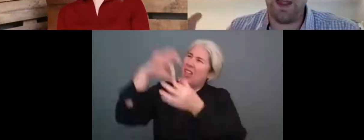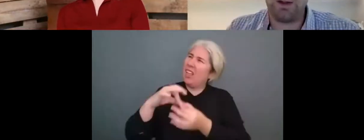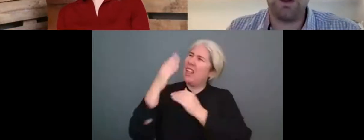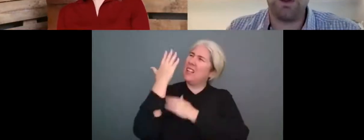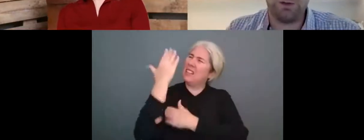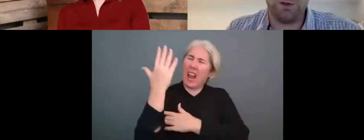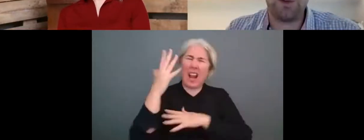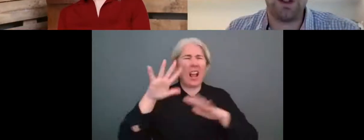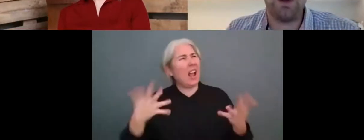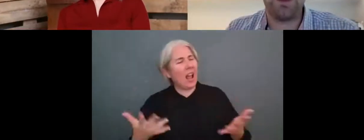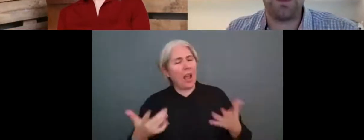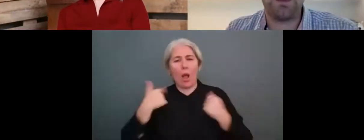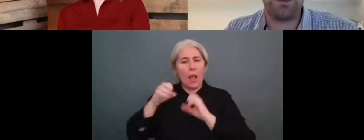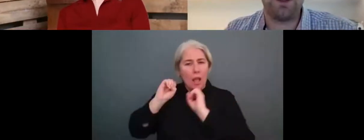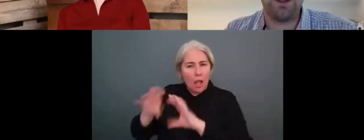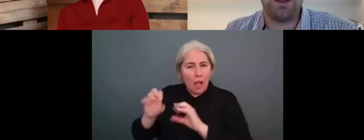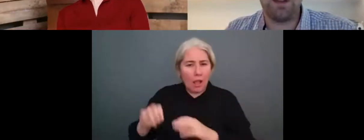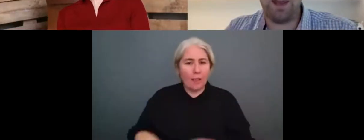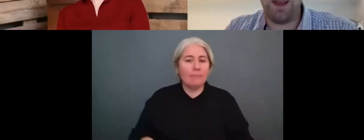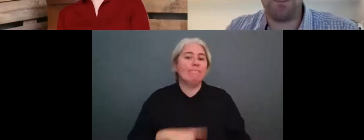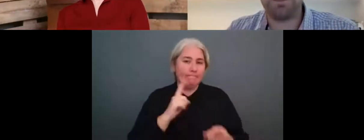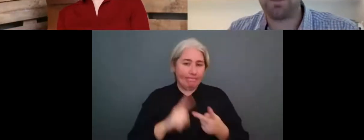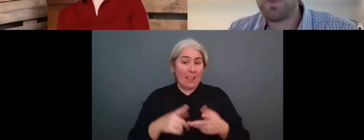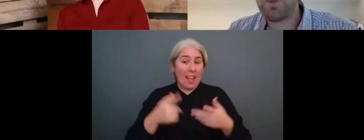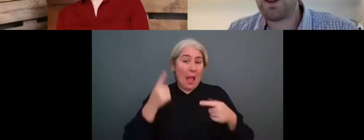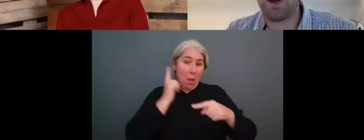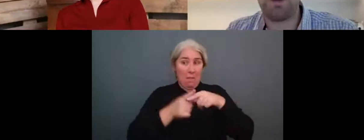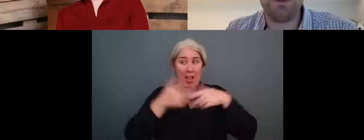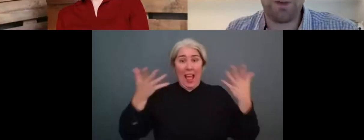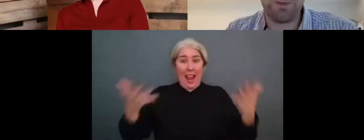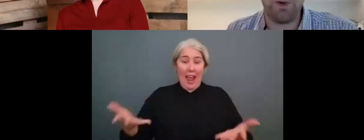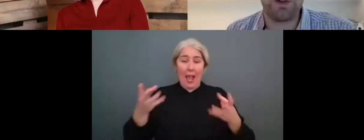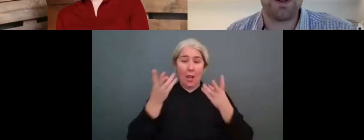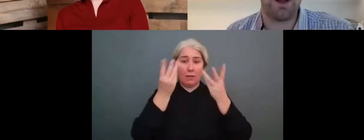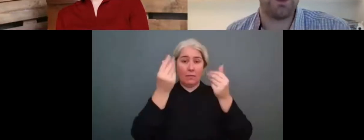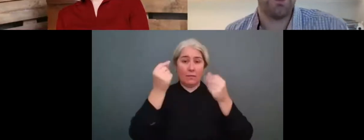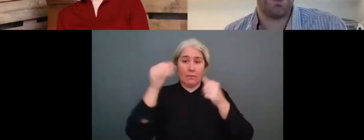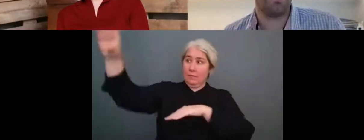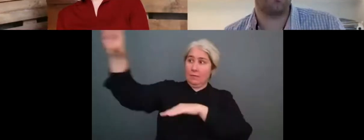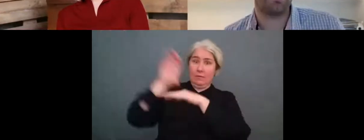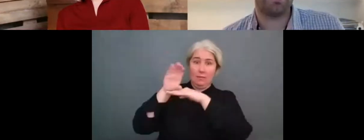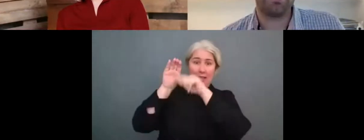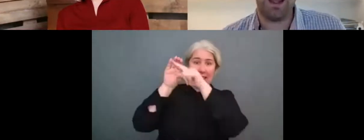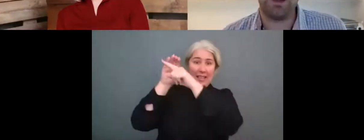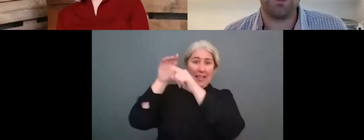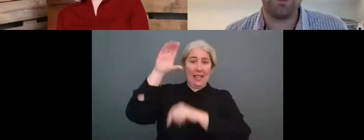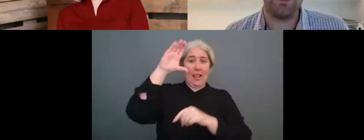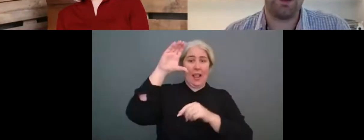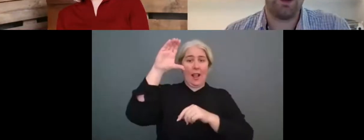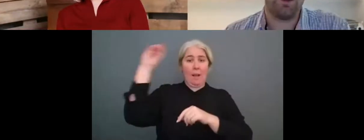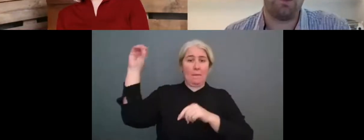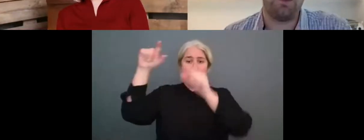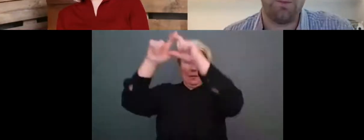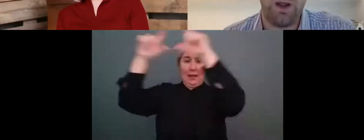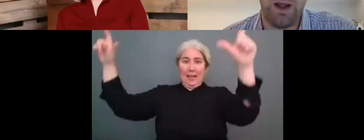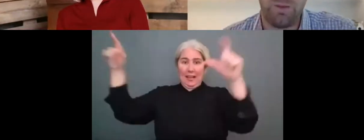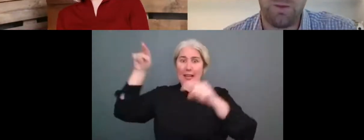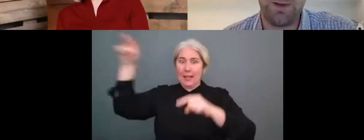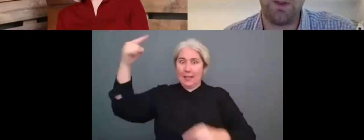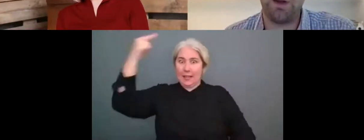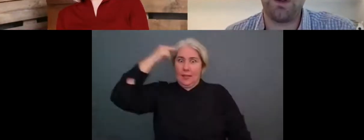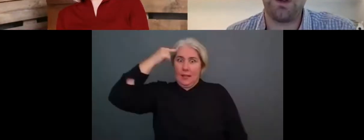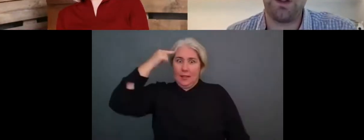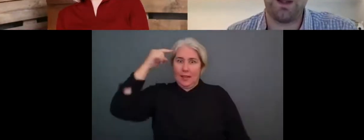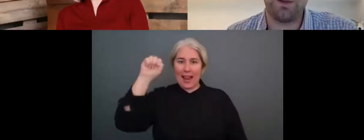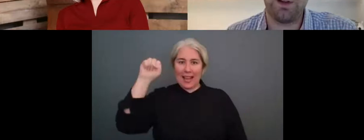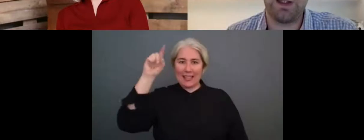is they're using, usually using the SDGs as their kind of reference points. So how we can engage, um, uh, with